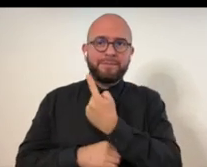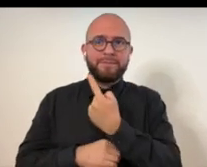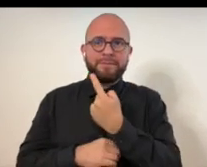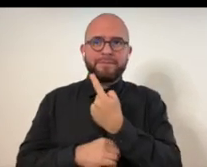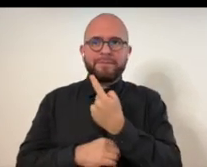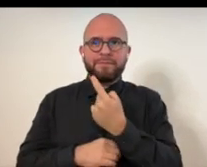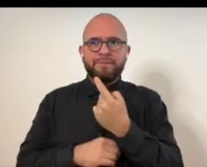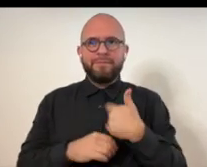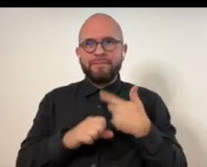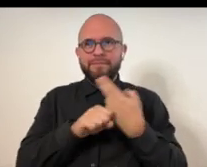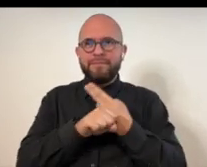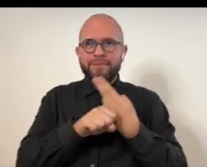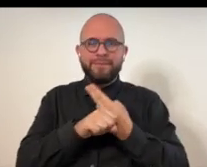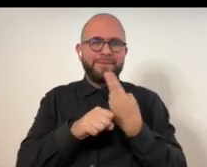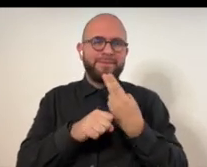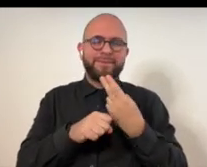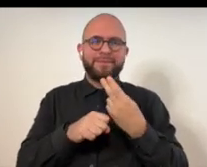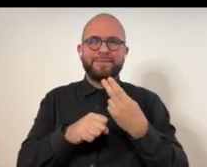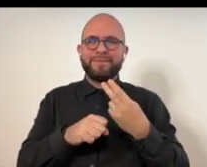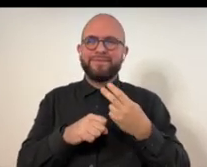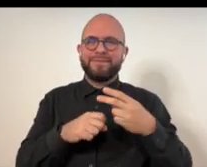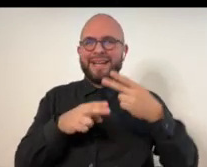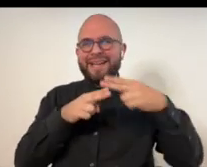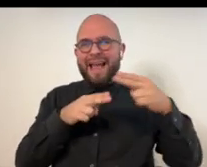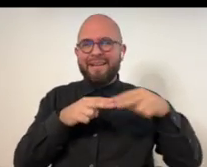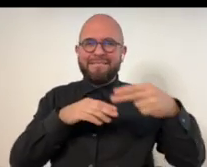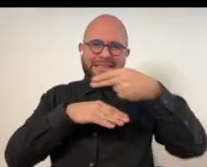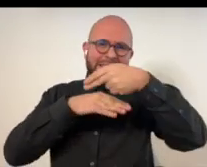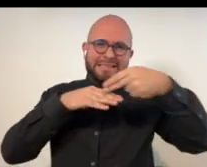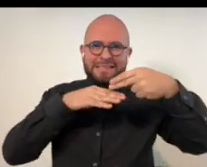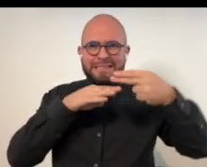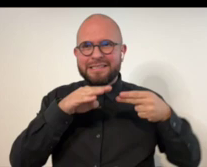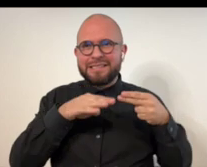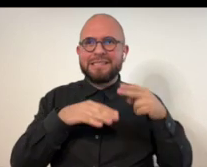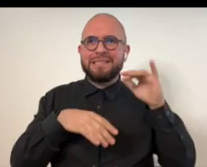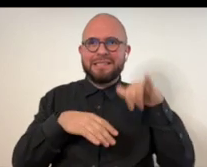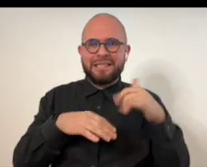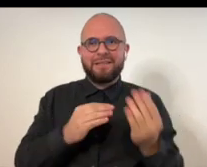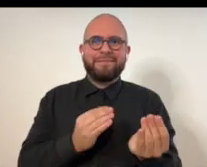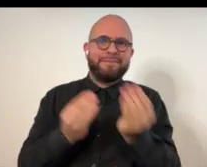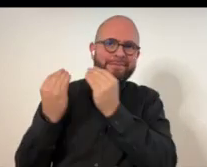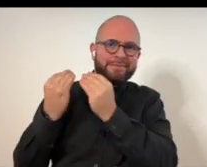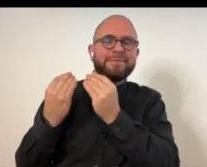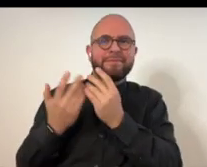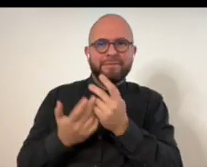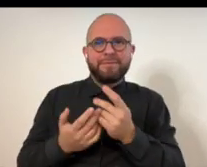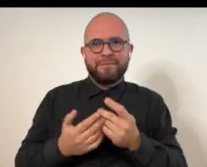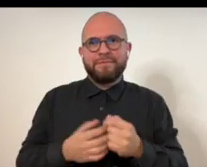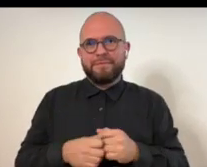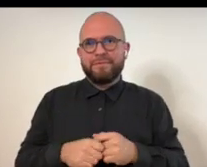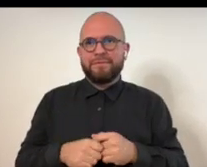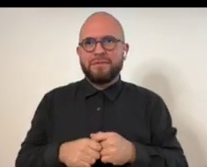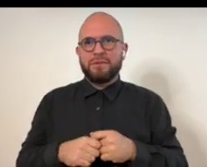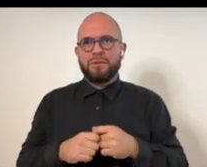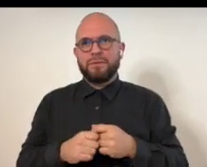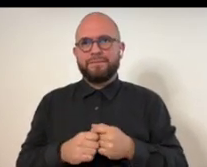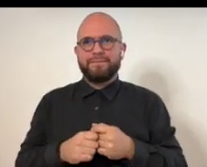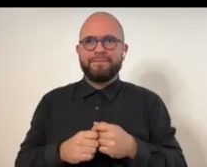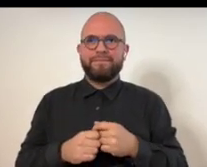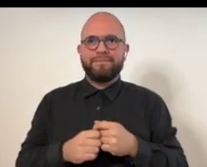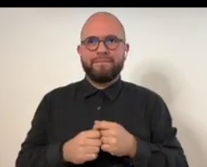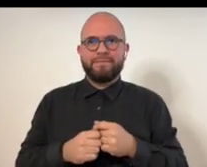and collage. In this piece, there are little, um, um, box cutter knives in it,